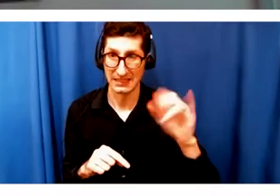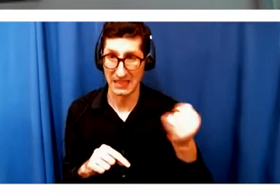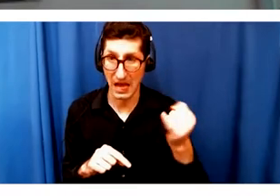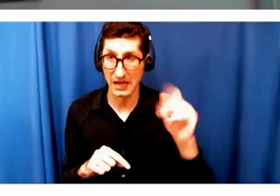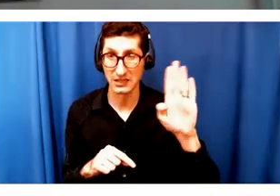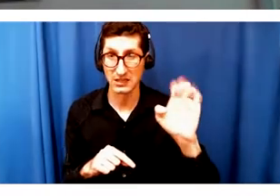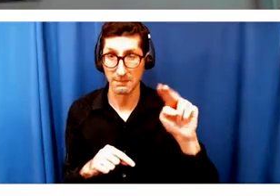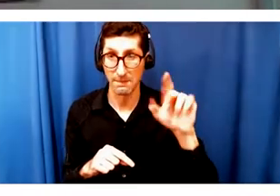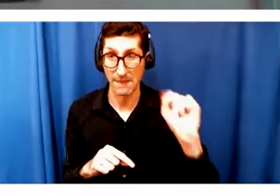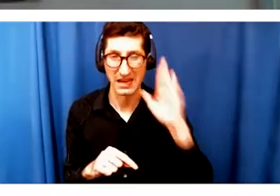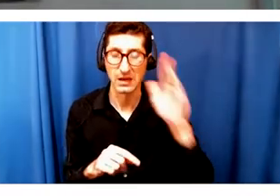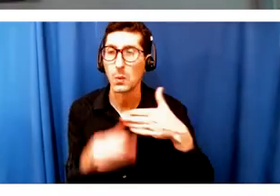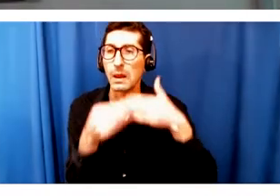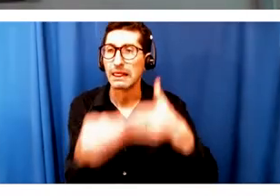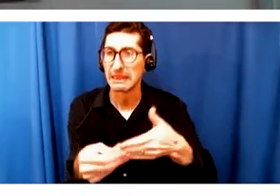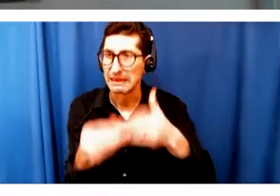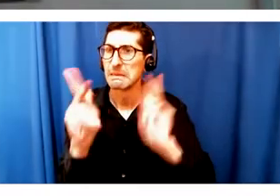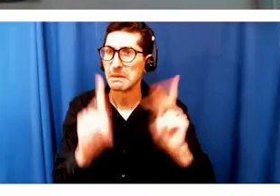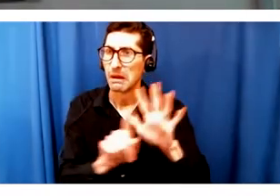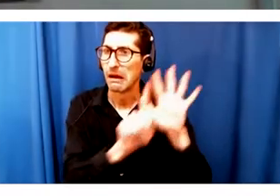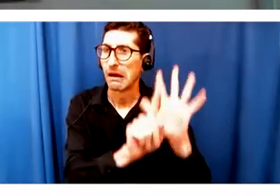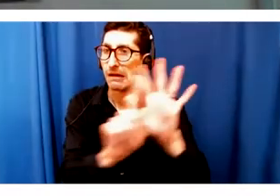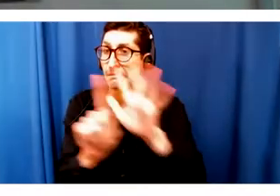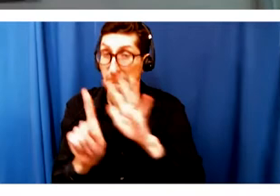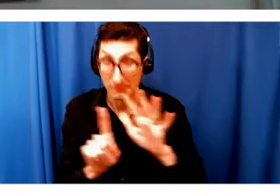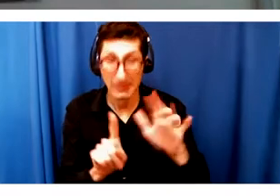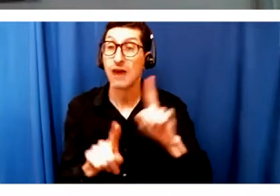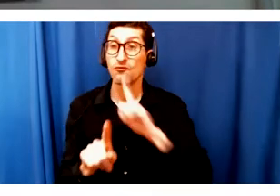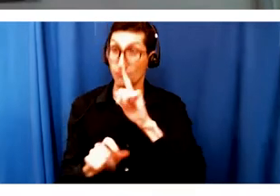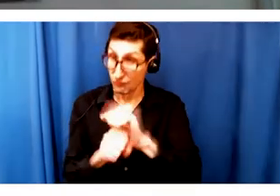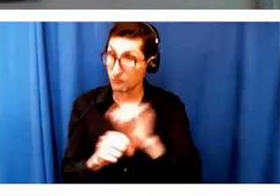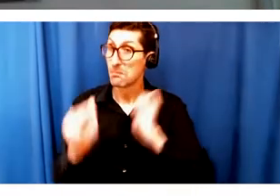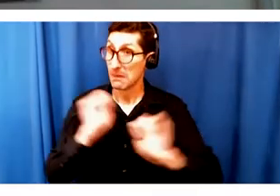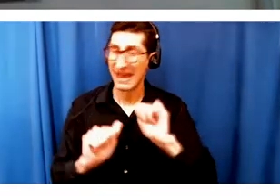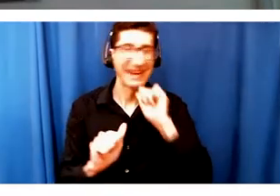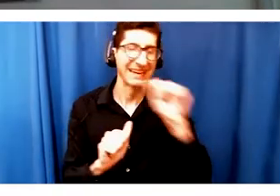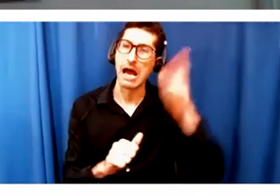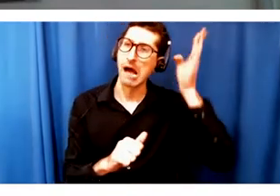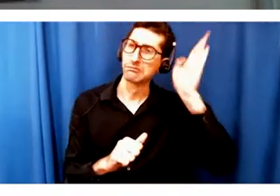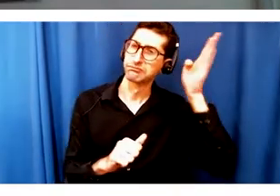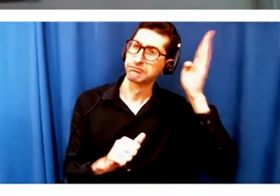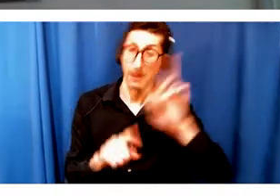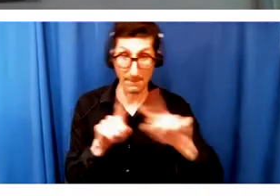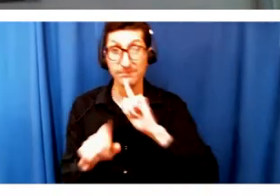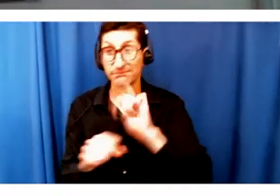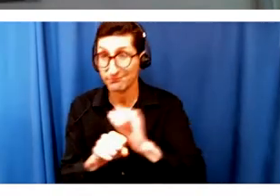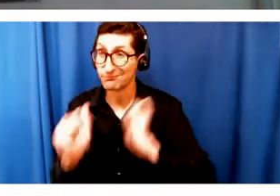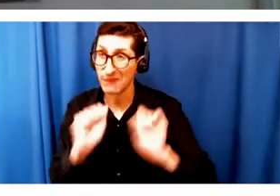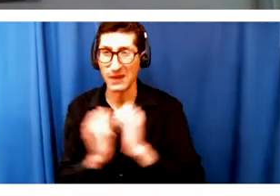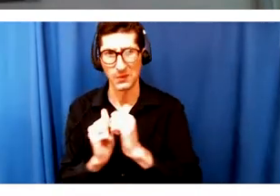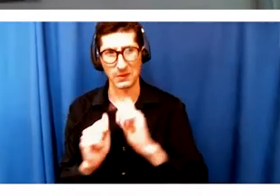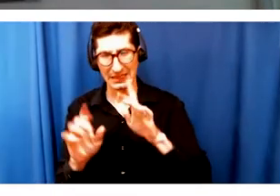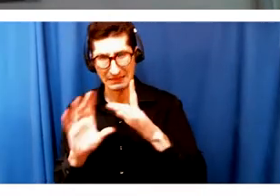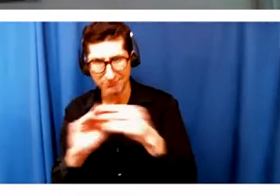And, it's a real play. It's not like a docent-led tour. It's a real play with real drama and excitement. We also have ongoing